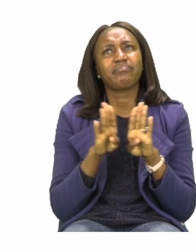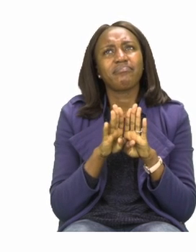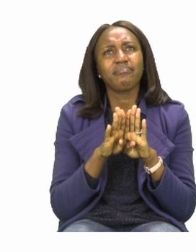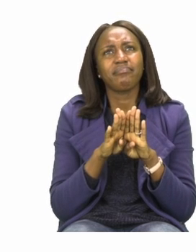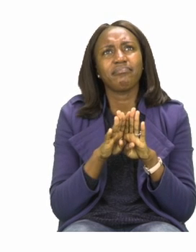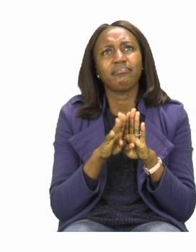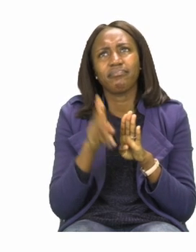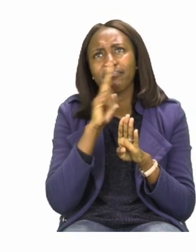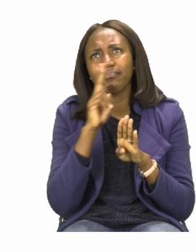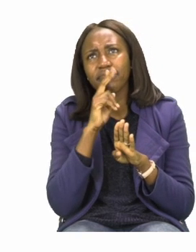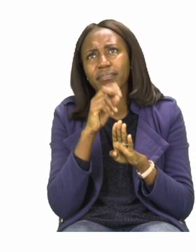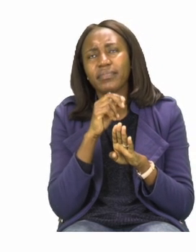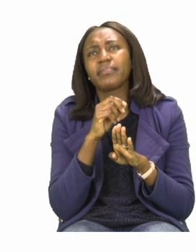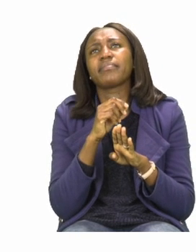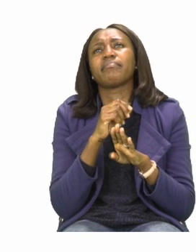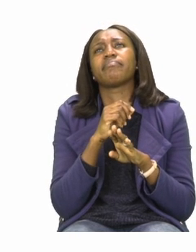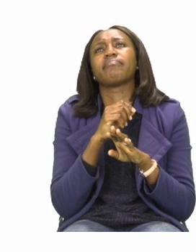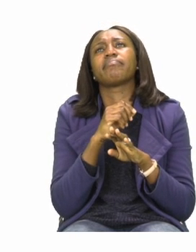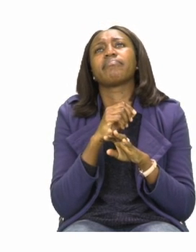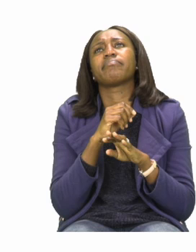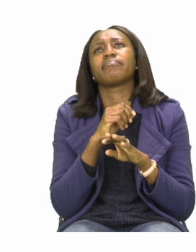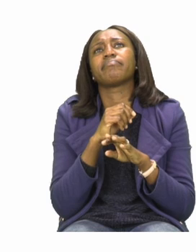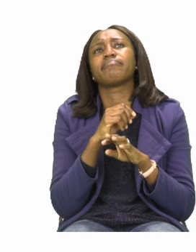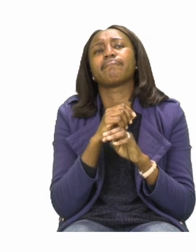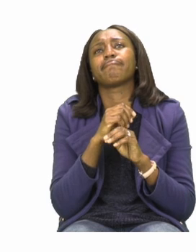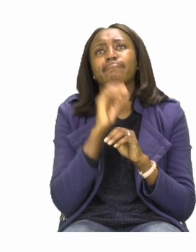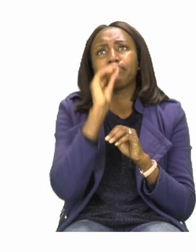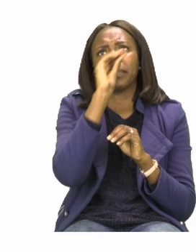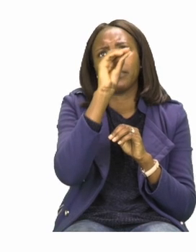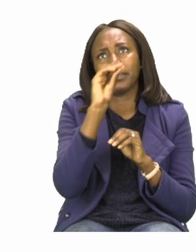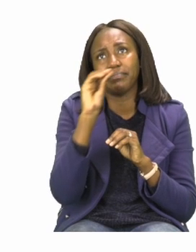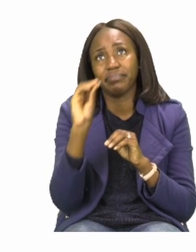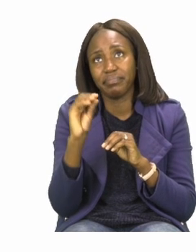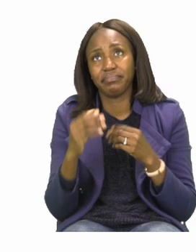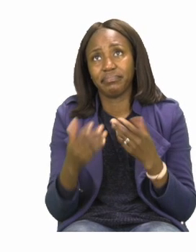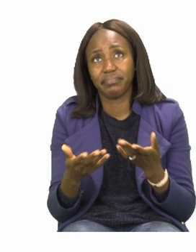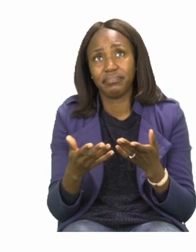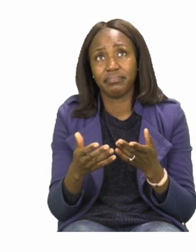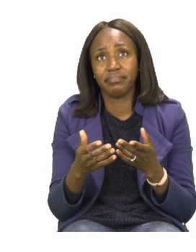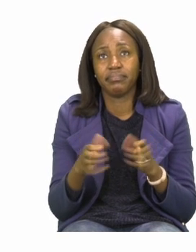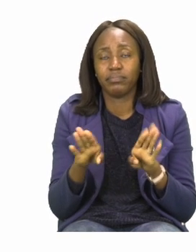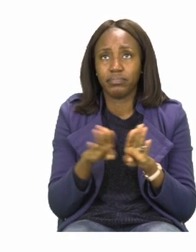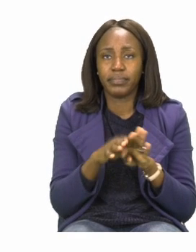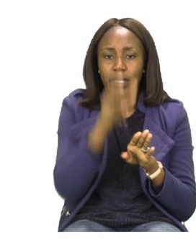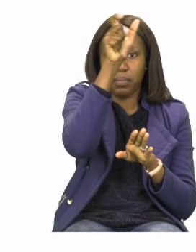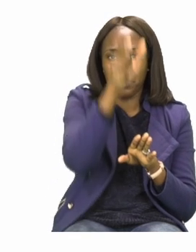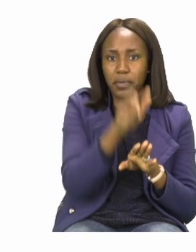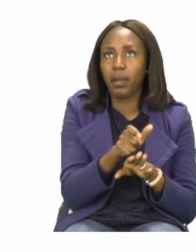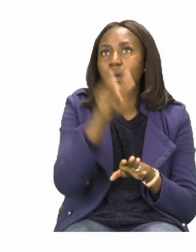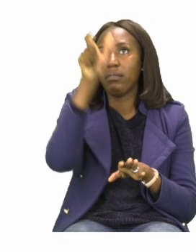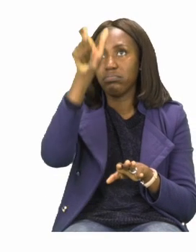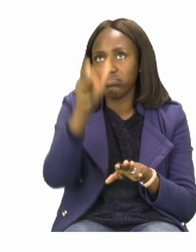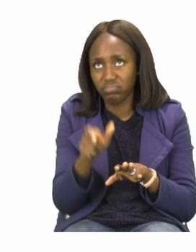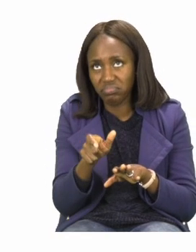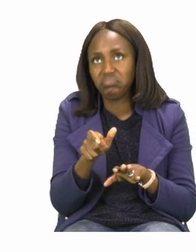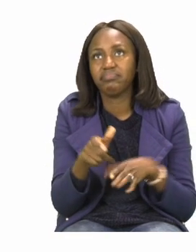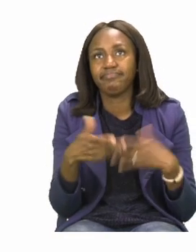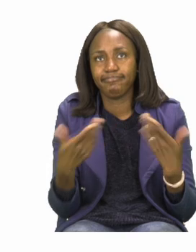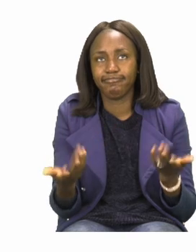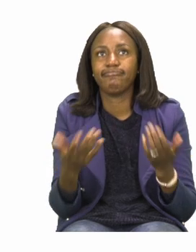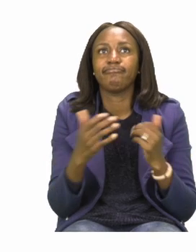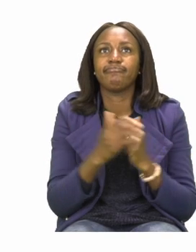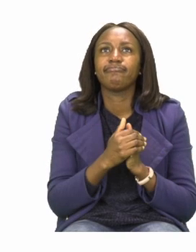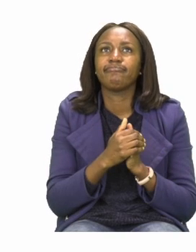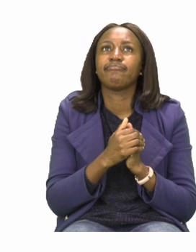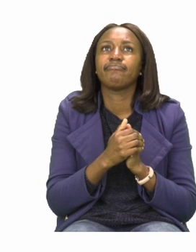It's going to be our job to read this information and then make a pictograph out of the information. It